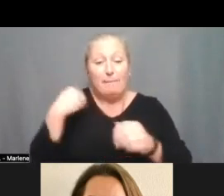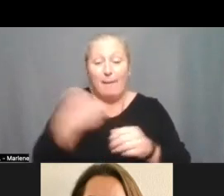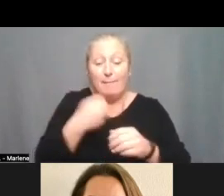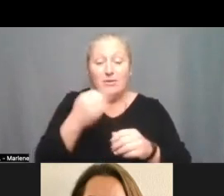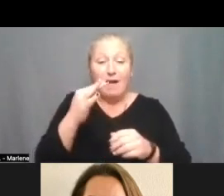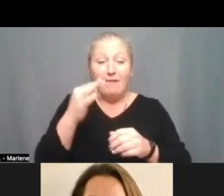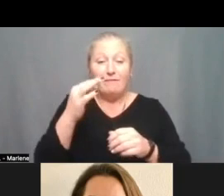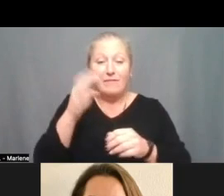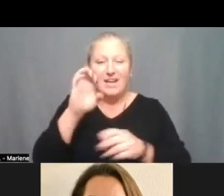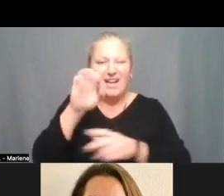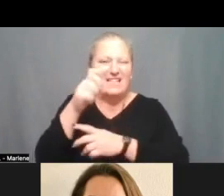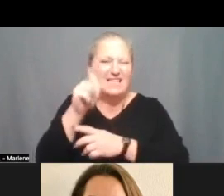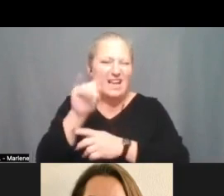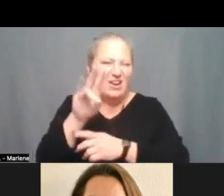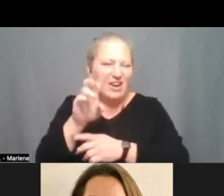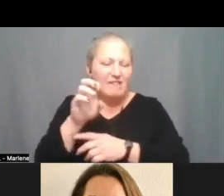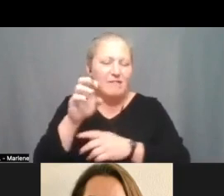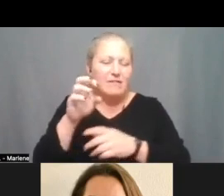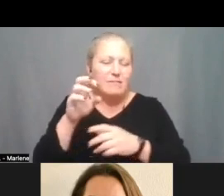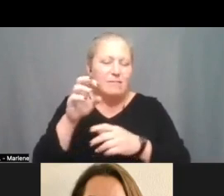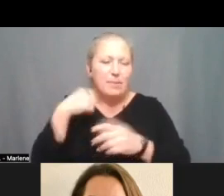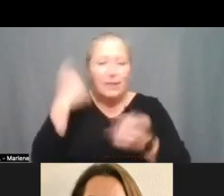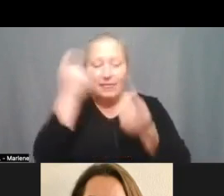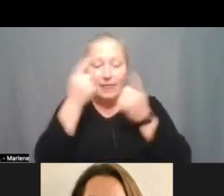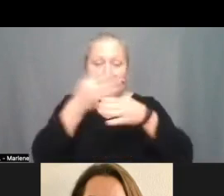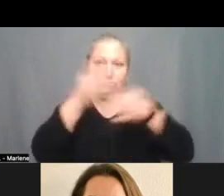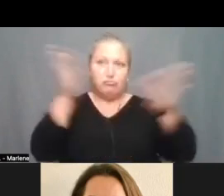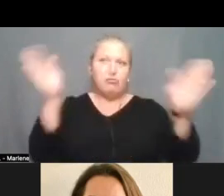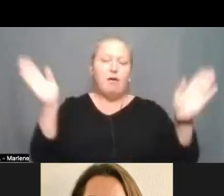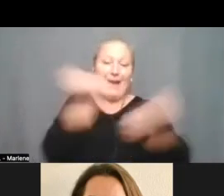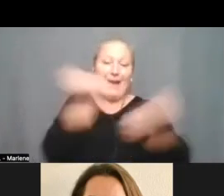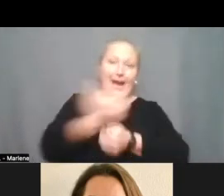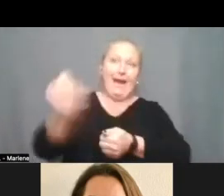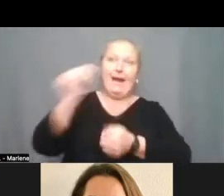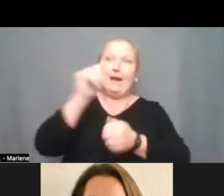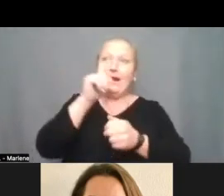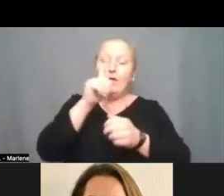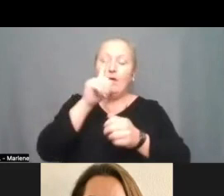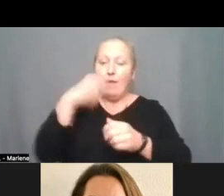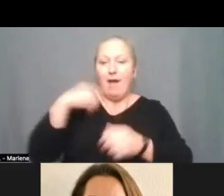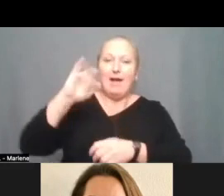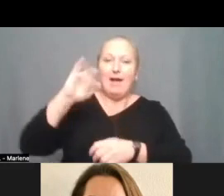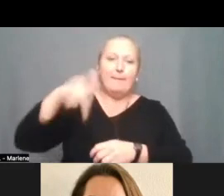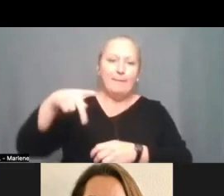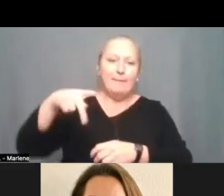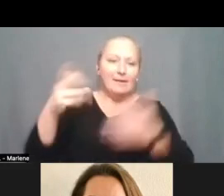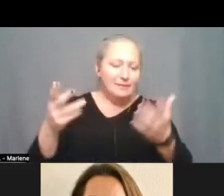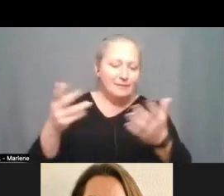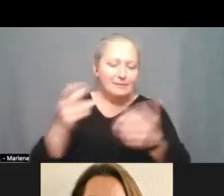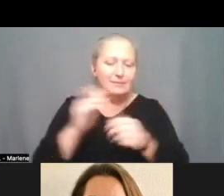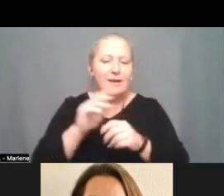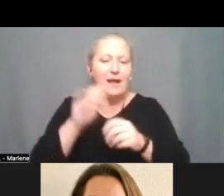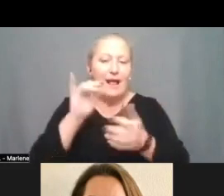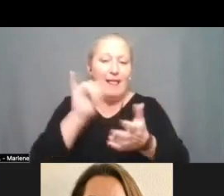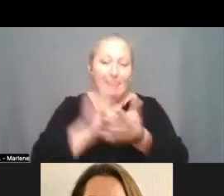you know i i'm thinking you know broad sense anybody with an iep is anybody with an iep and they're meaning